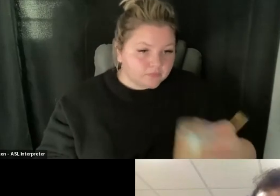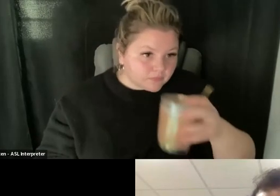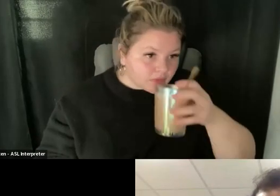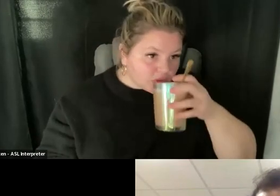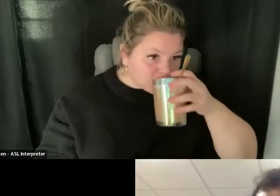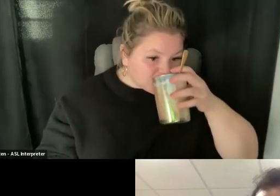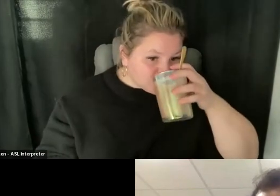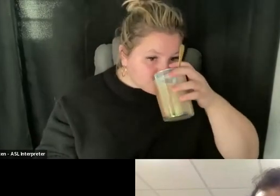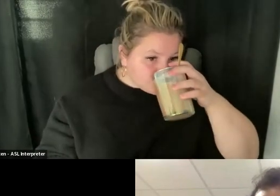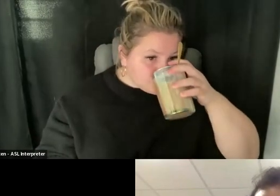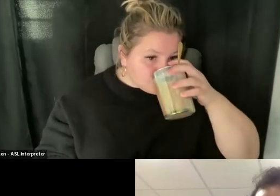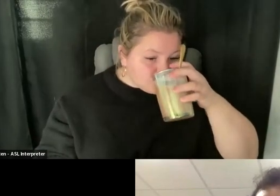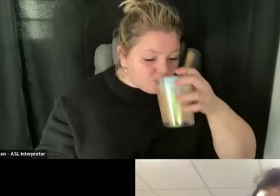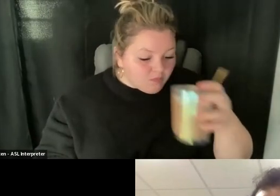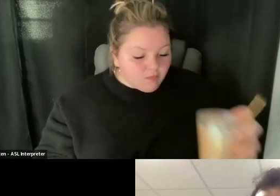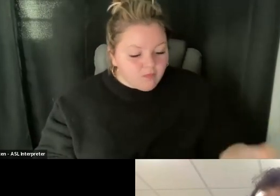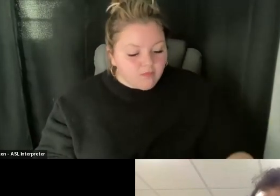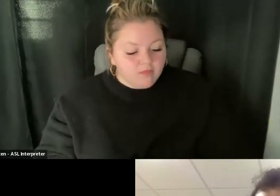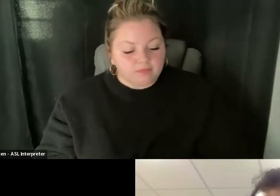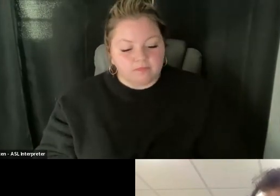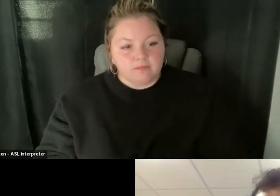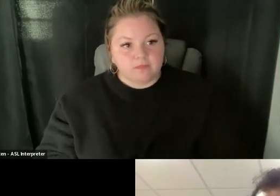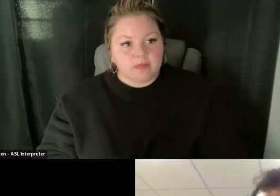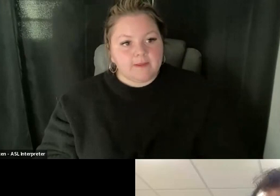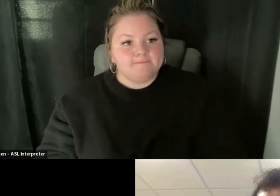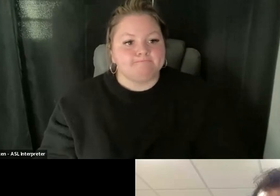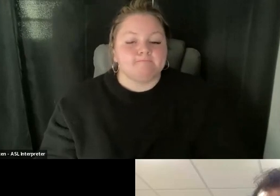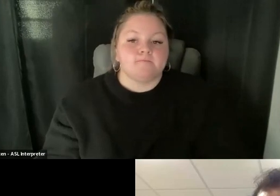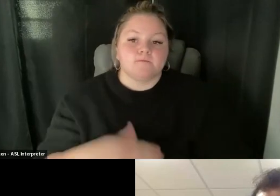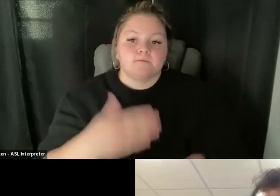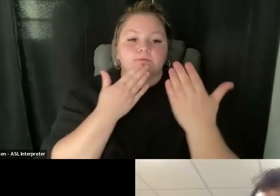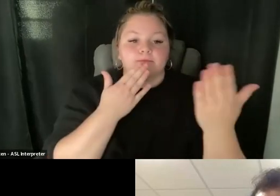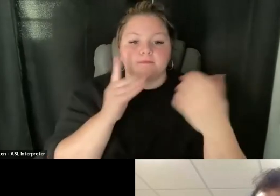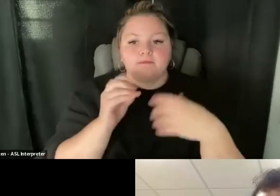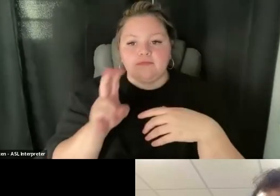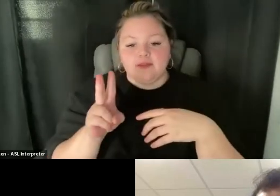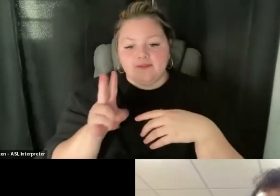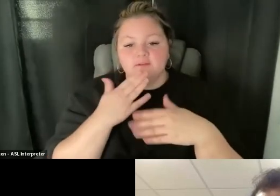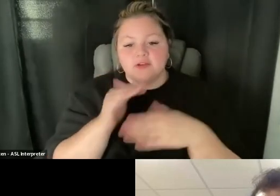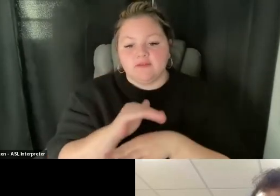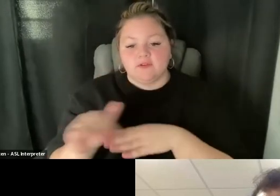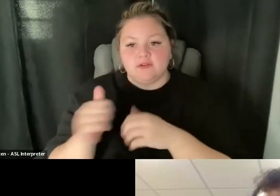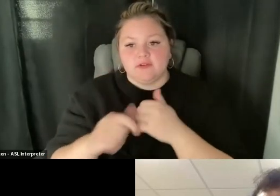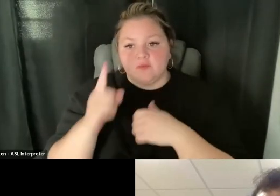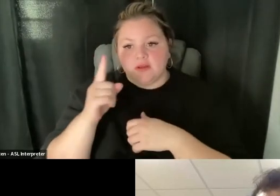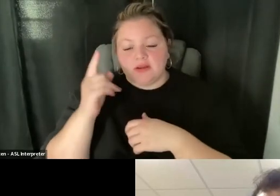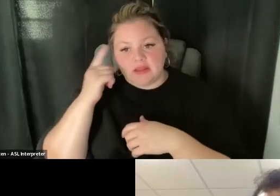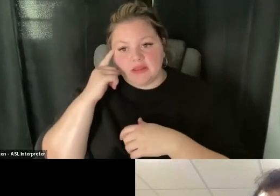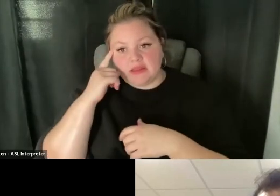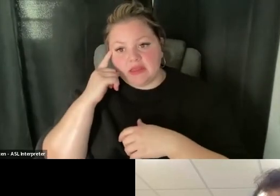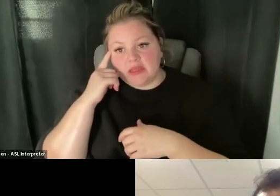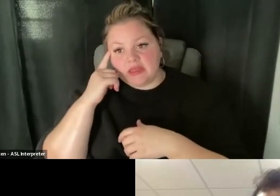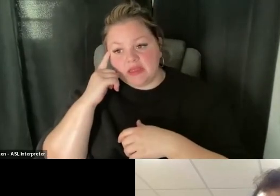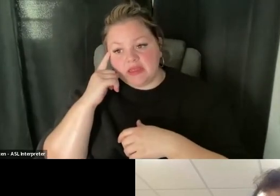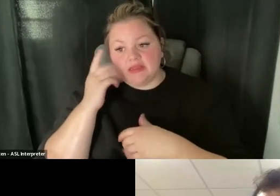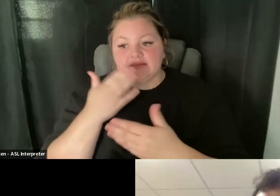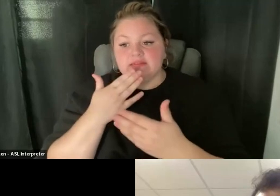Thanks Deb. Good afternoon to everybody. I think it might be time for your seventh inning stretch. So if you need